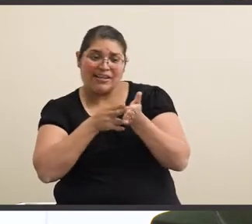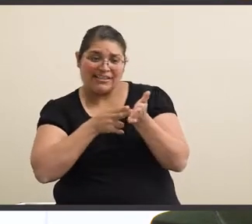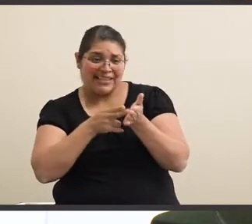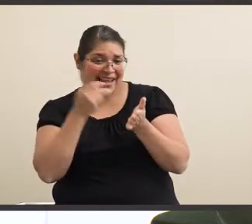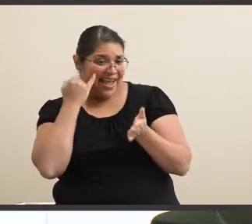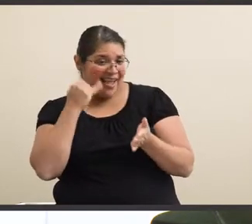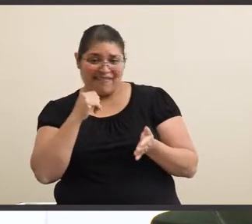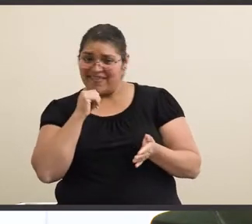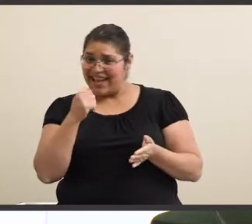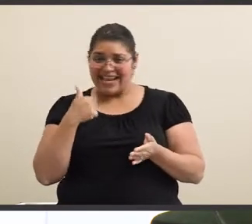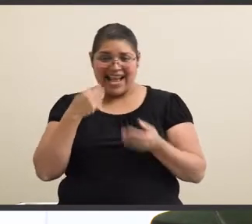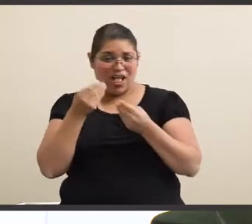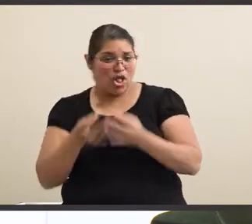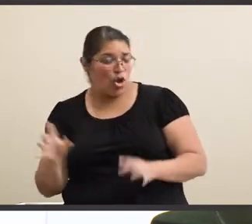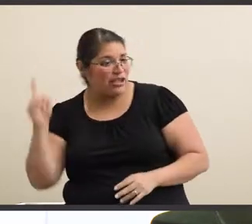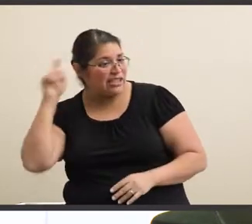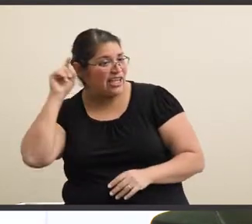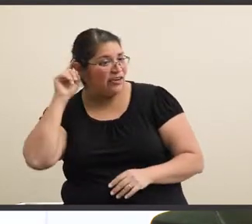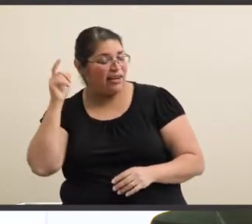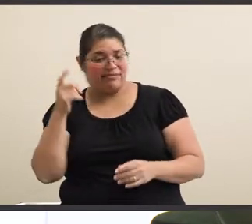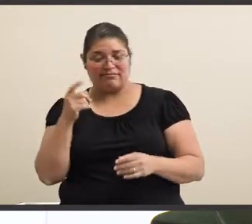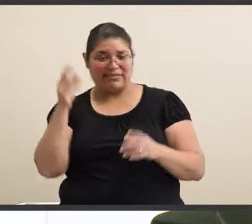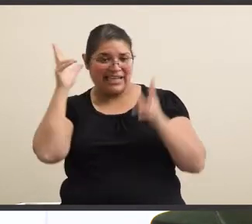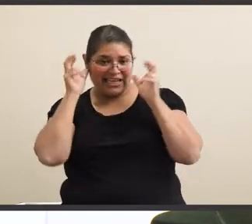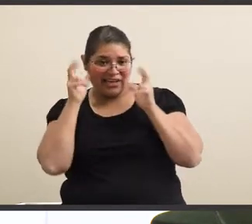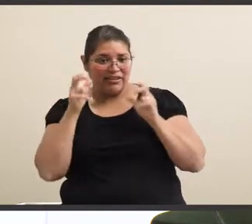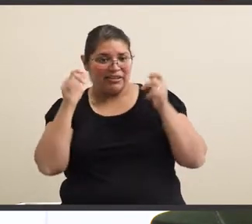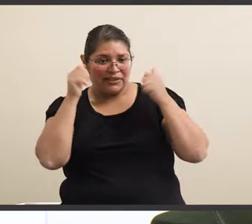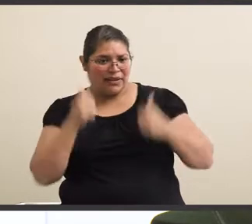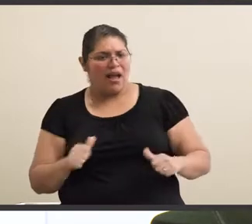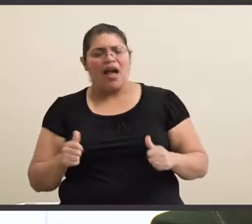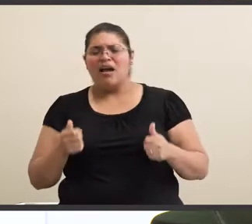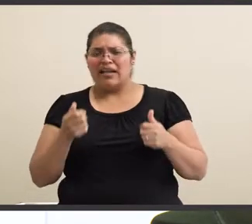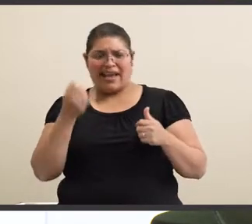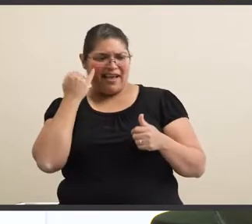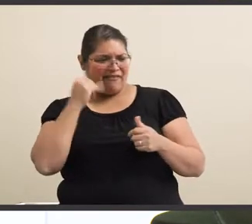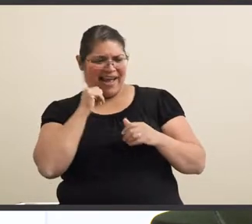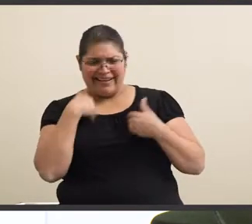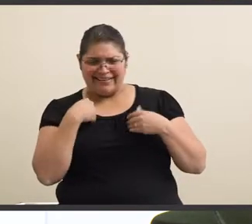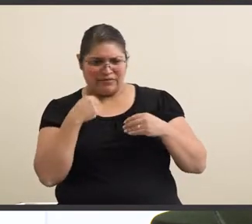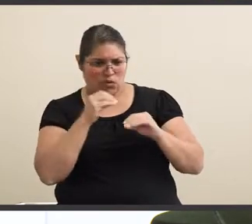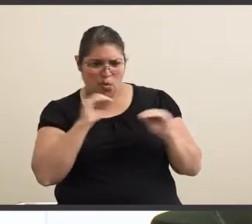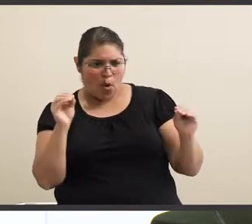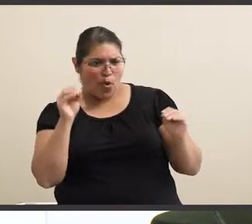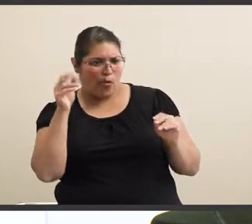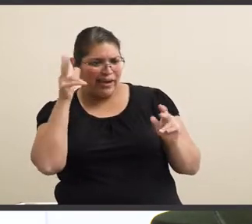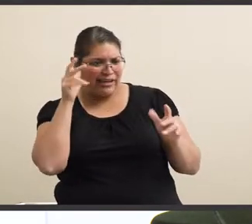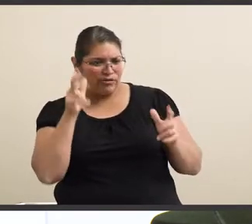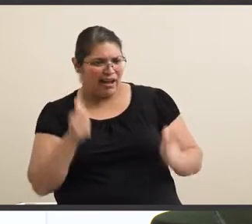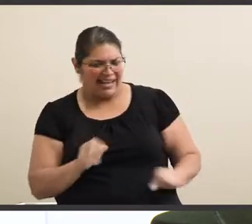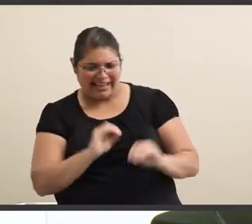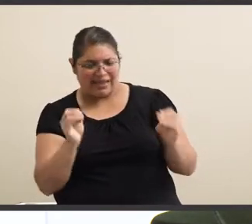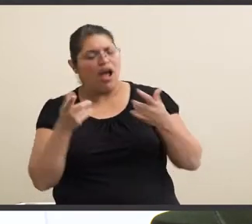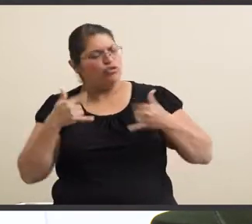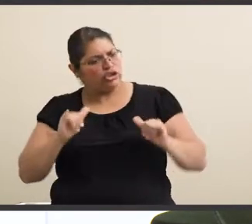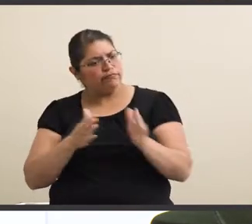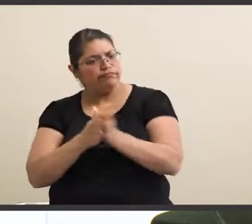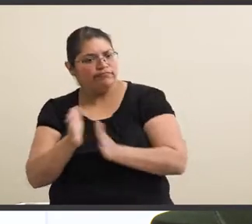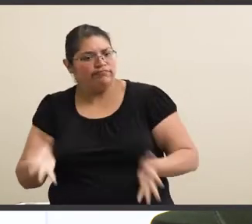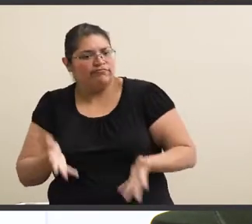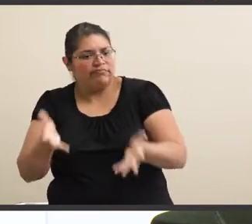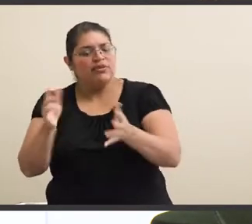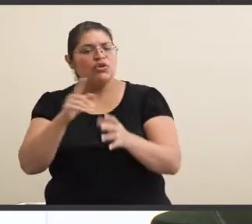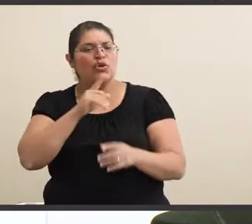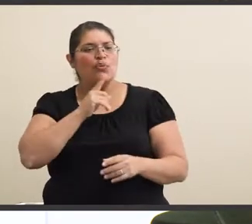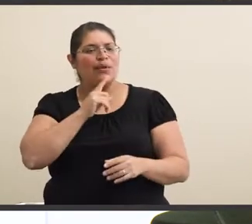I didn't lose my hearing and if I wasn't deaf, I probably wouldn't have the same drive and passion and motivation that I have today. So it's kind of a blessing